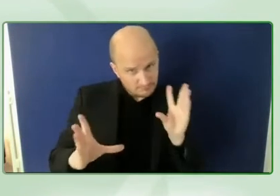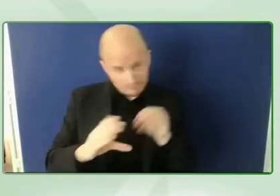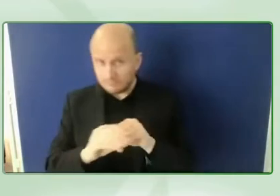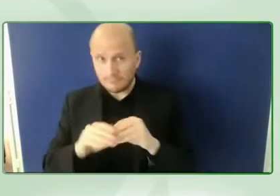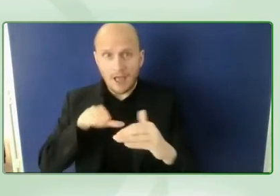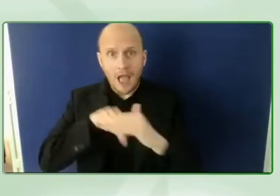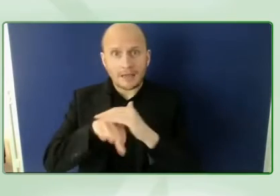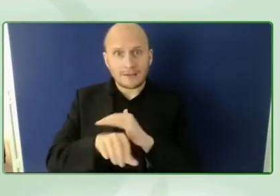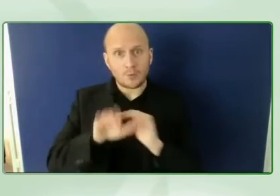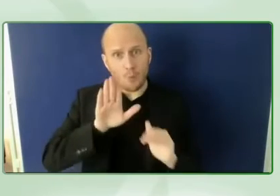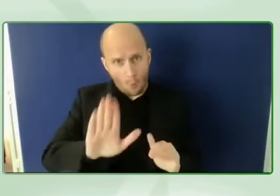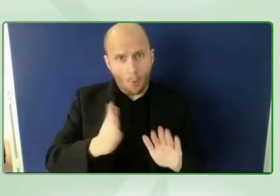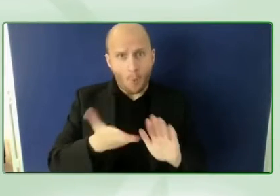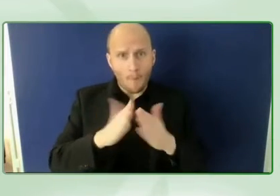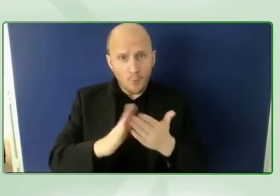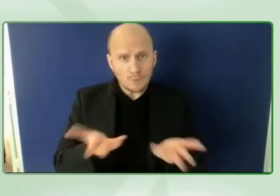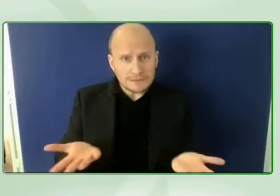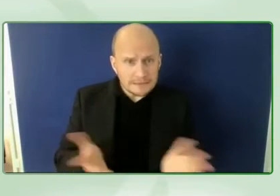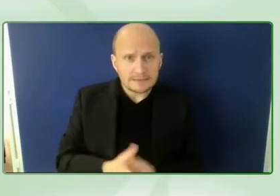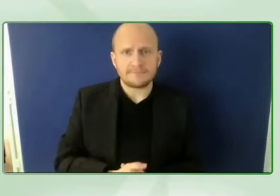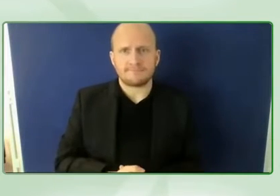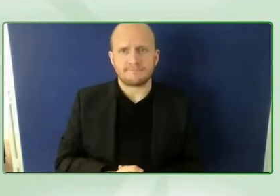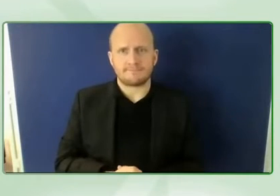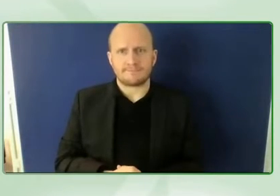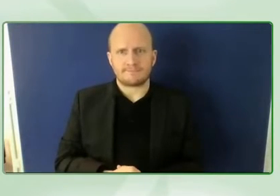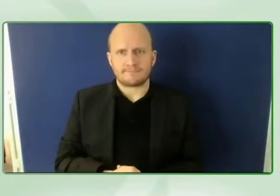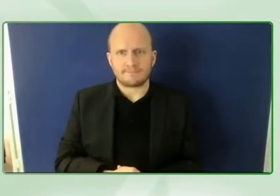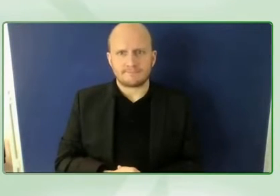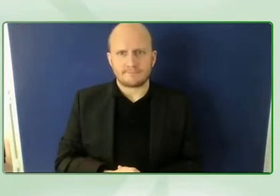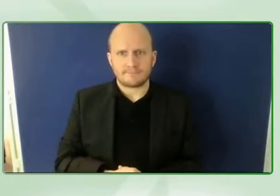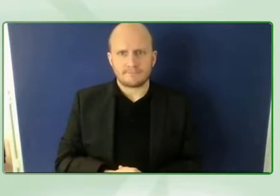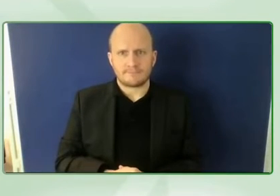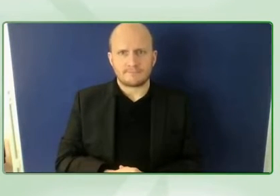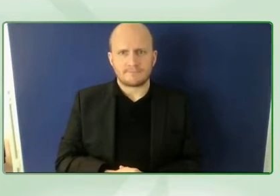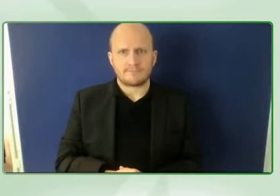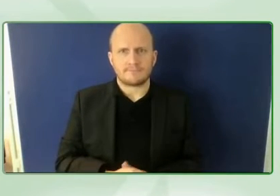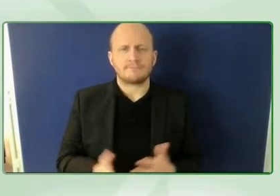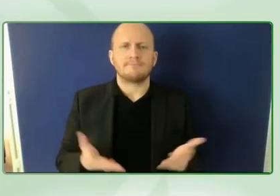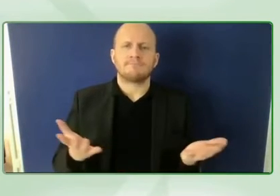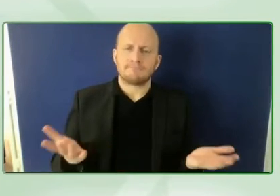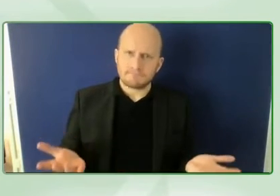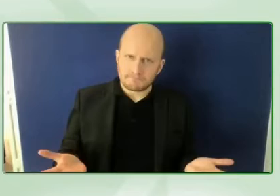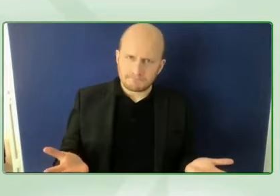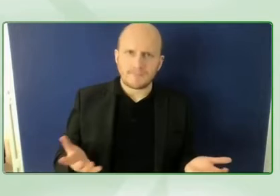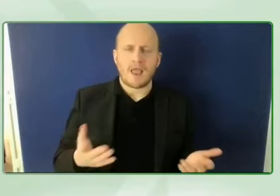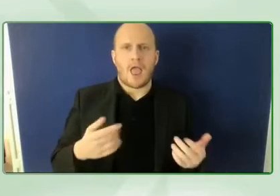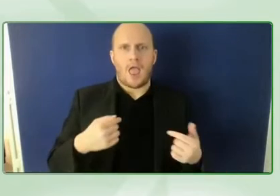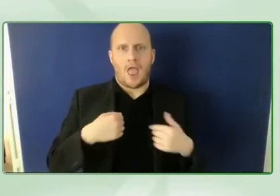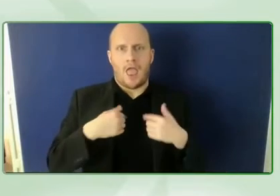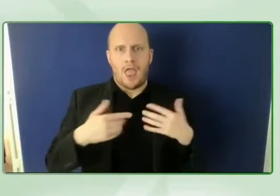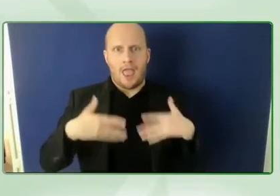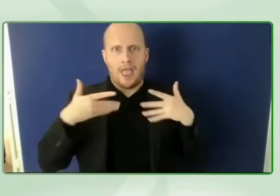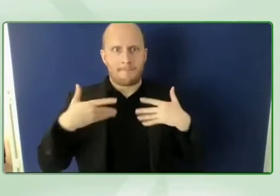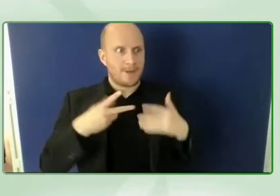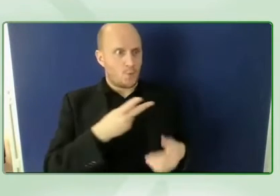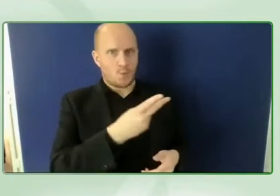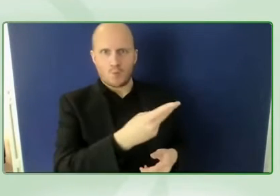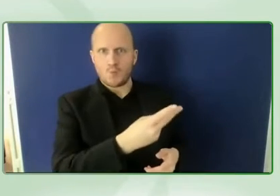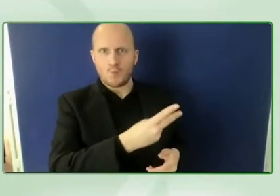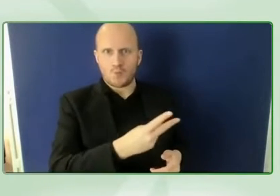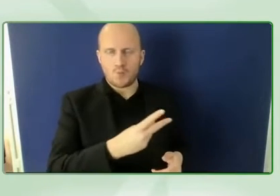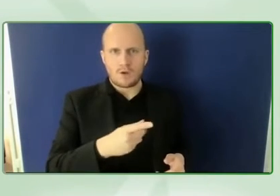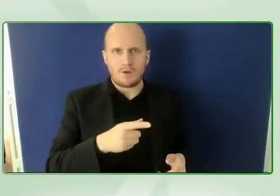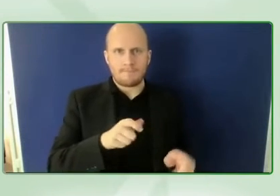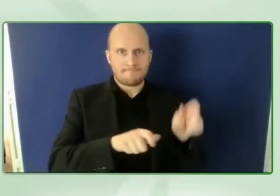since we have the luxury to talk so to say to the masterminds behind the campaign and we have quite some um i think